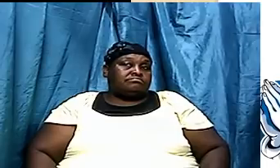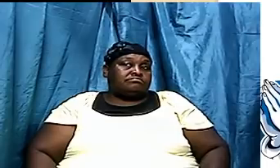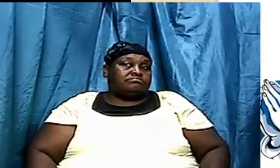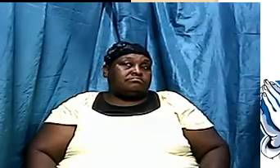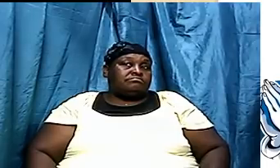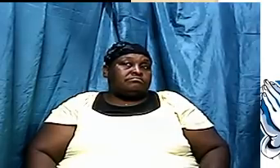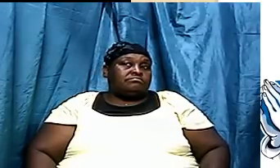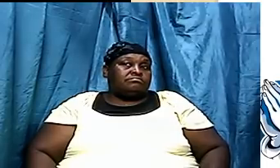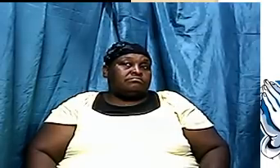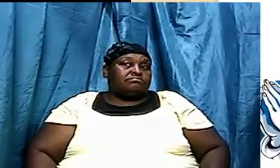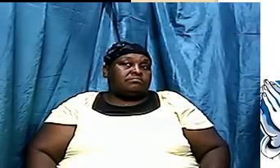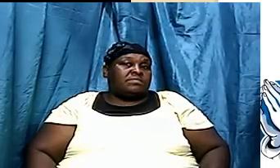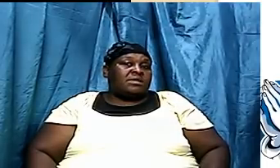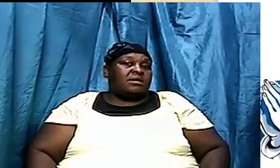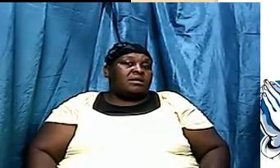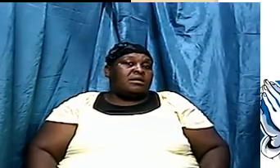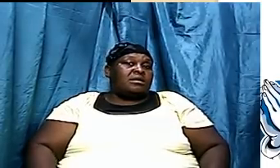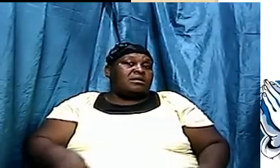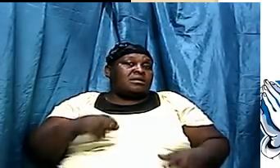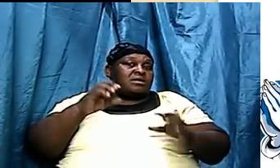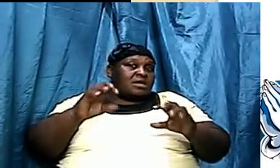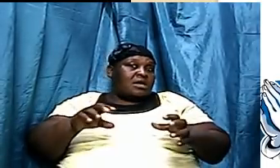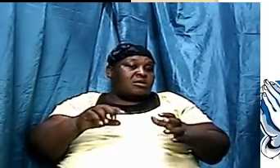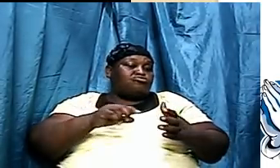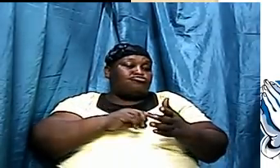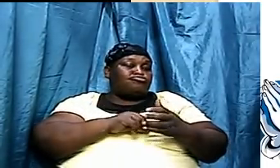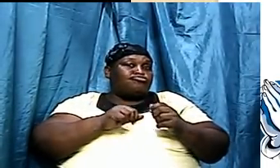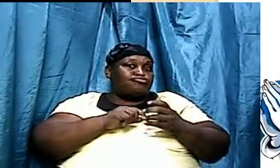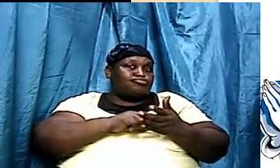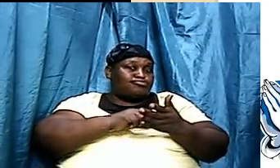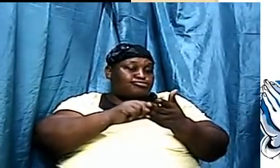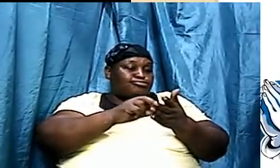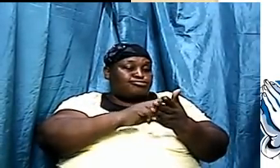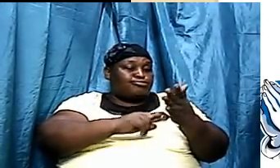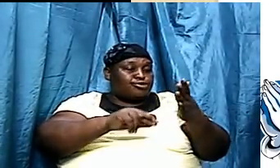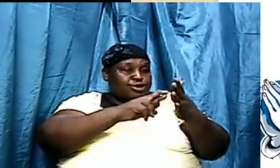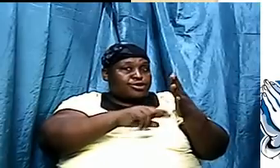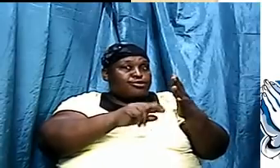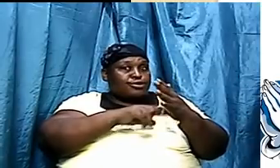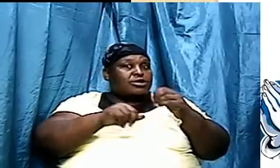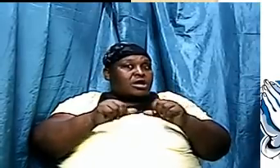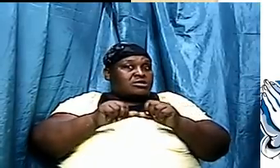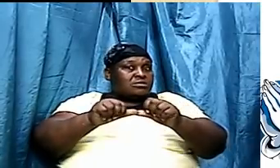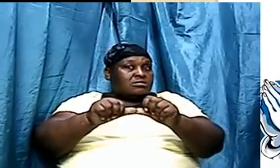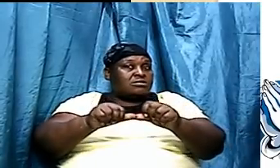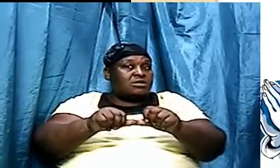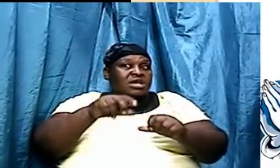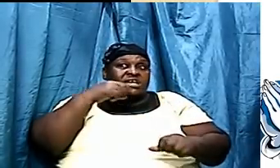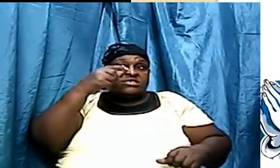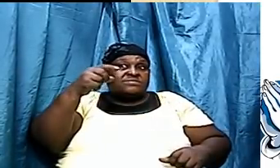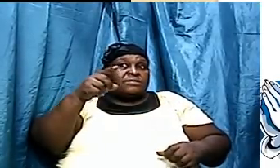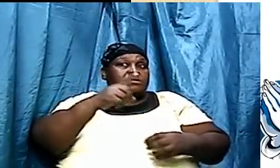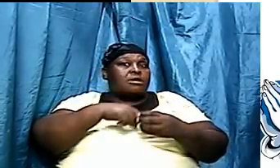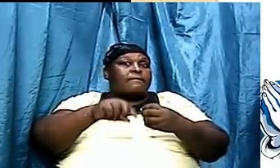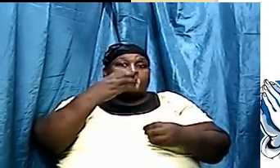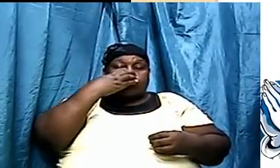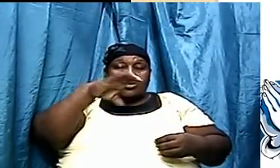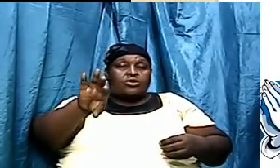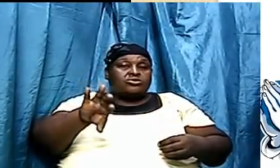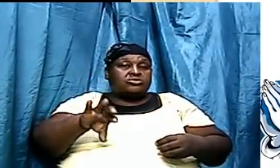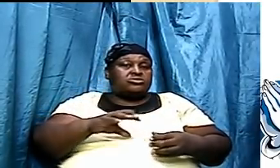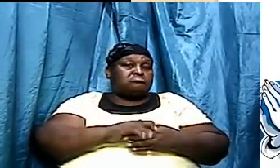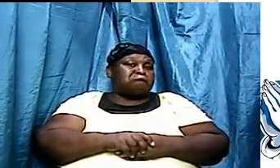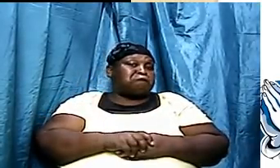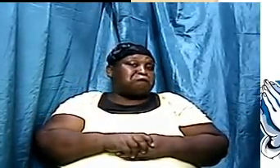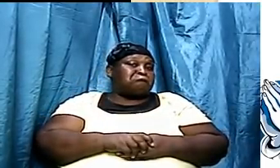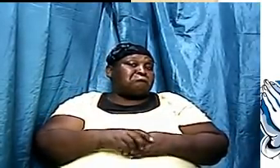and we can read go on and talk about the dust of you but I'm talking about being cursed you have a nice pretty lawn you don't keep that